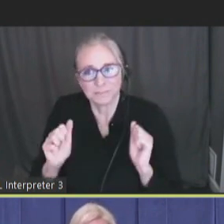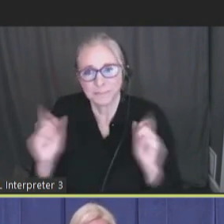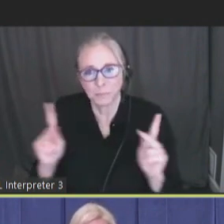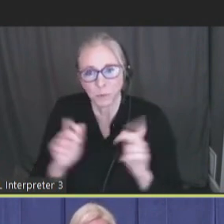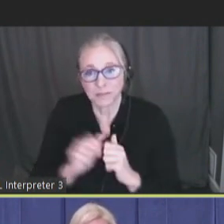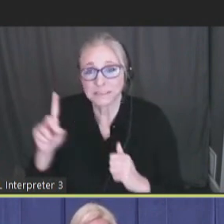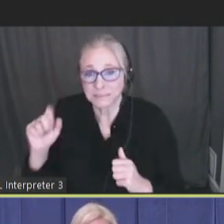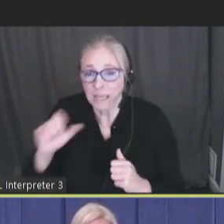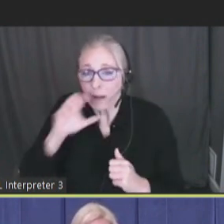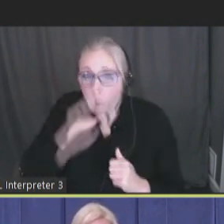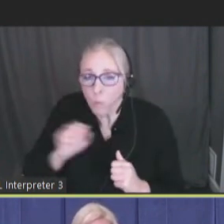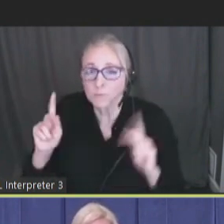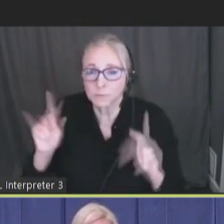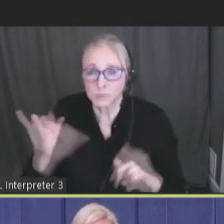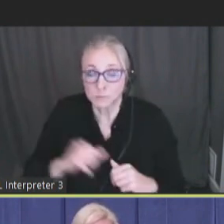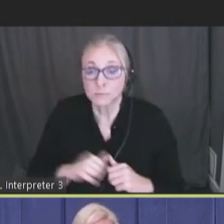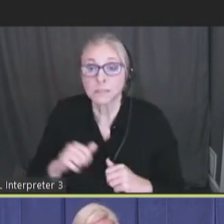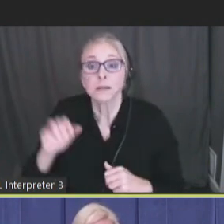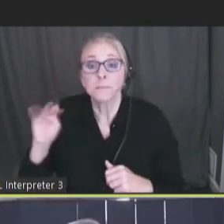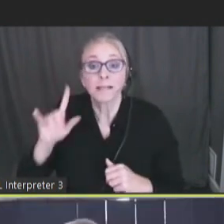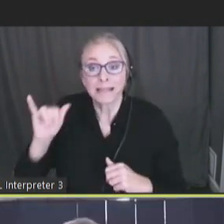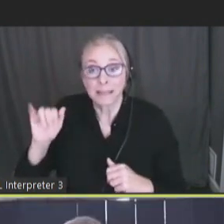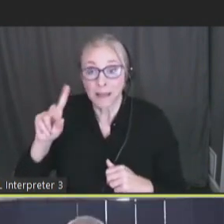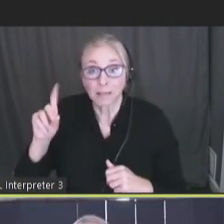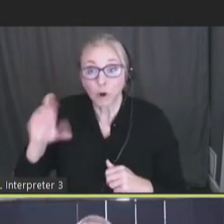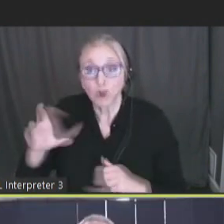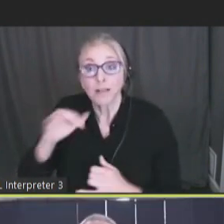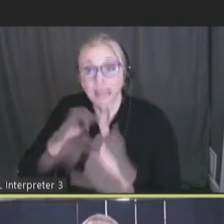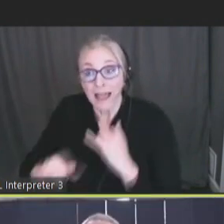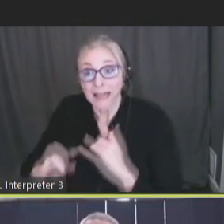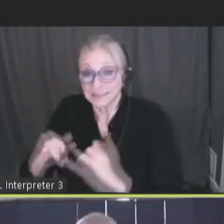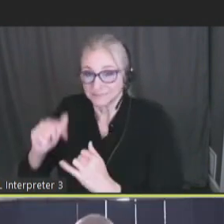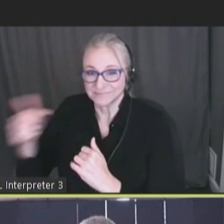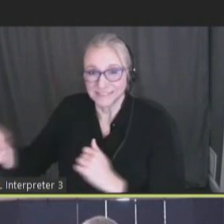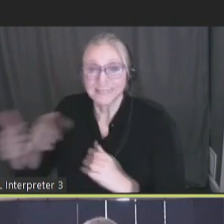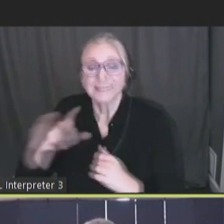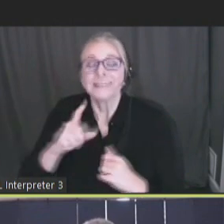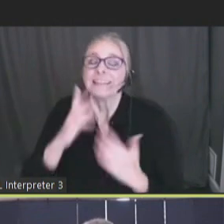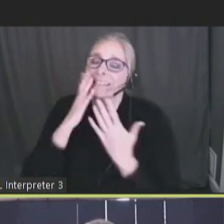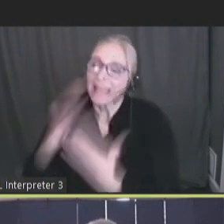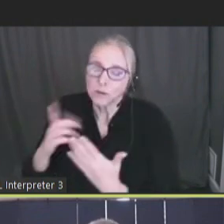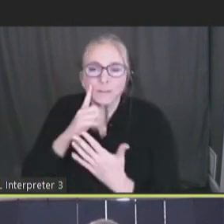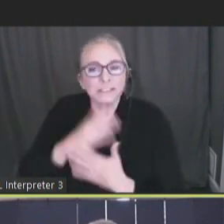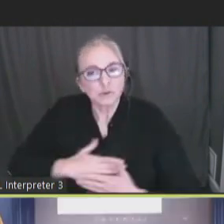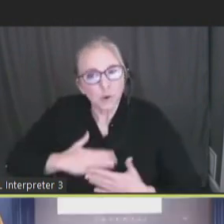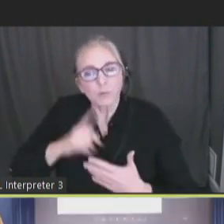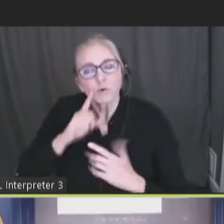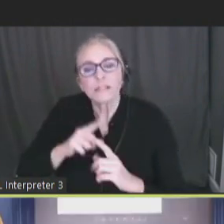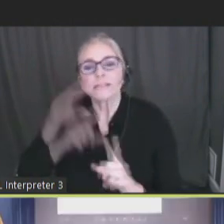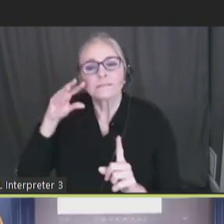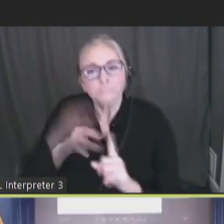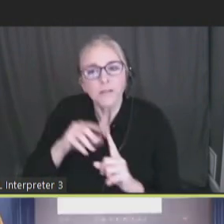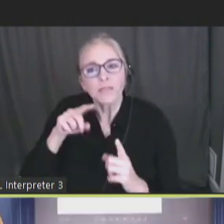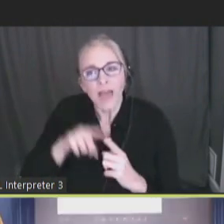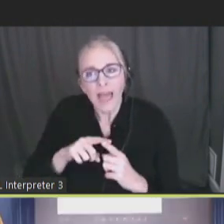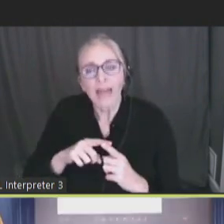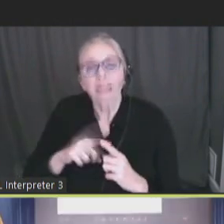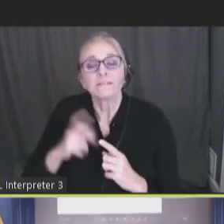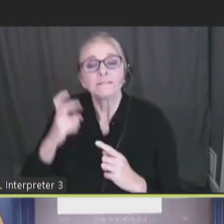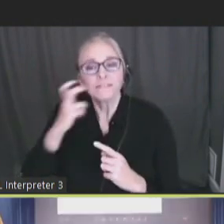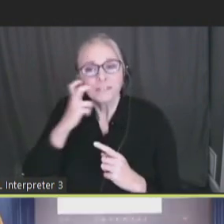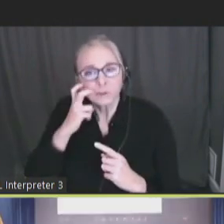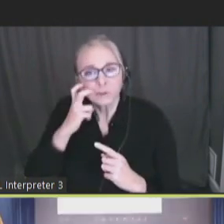And Melody Butler, you get the last word. Melody Thank you very much for the presentations. I really enjoy it, especially you bring to light the visual impairment in that particular